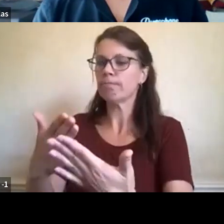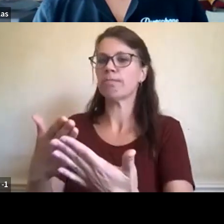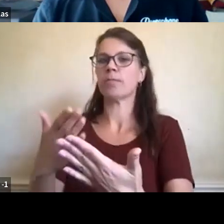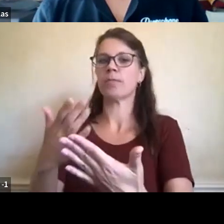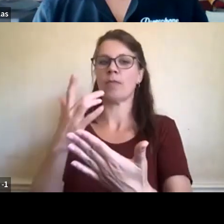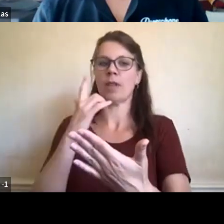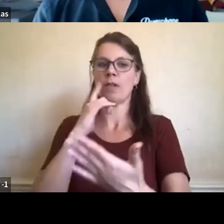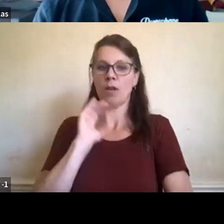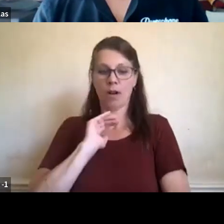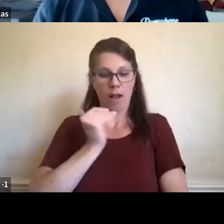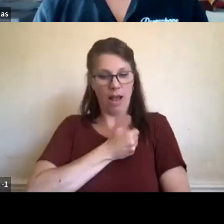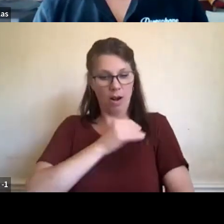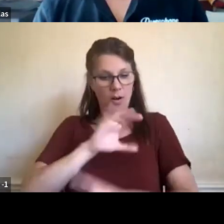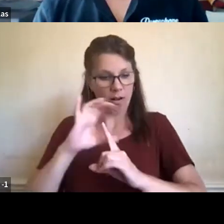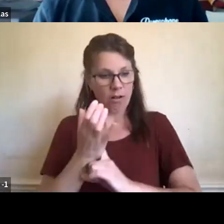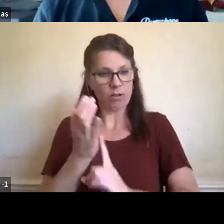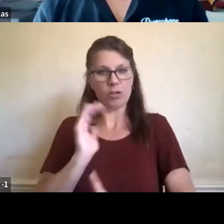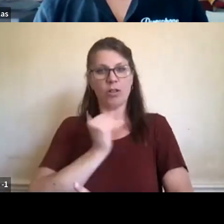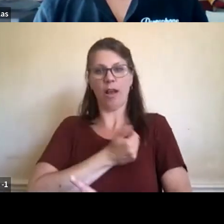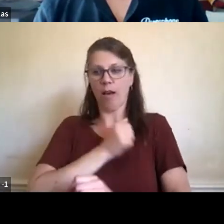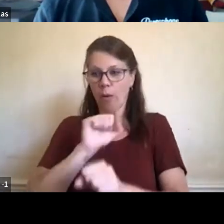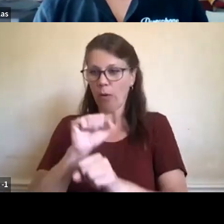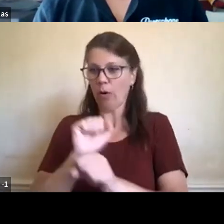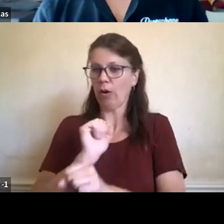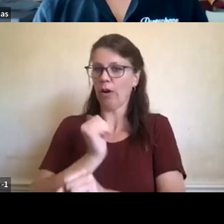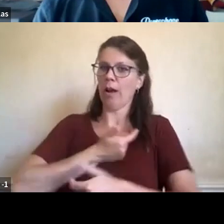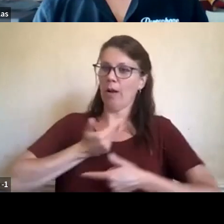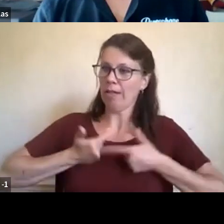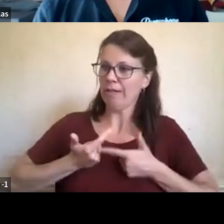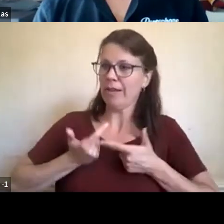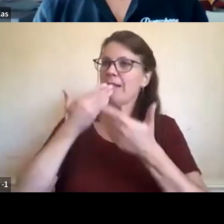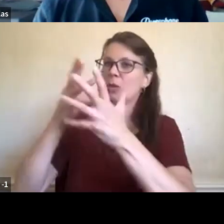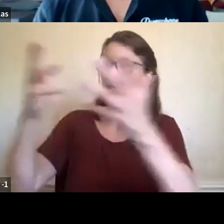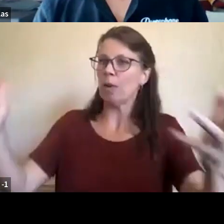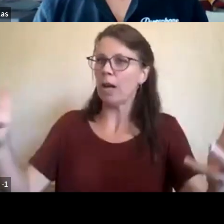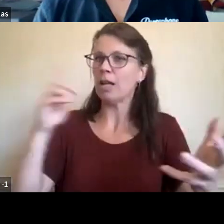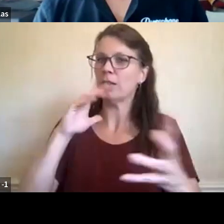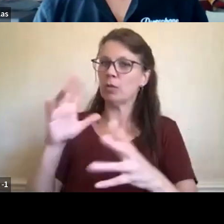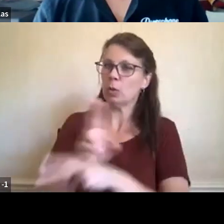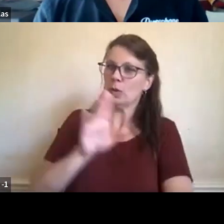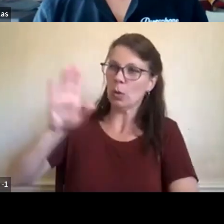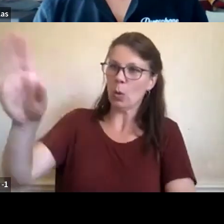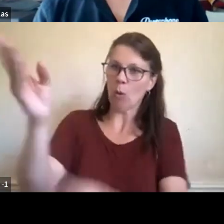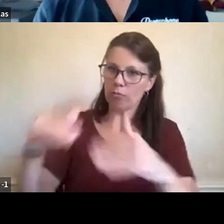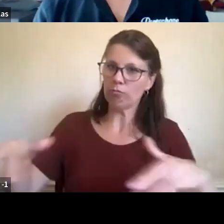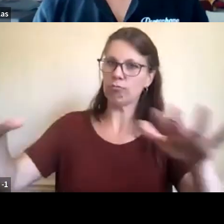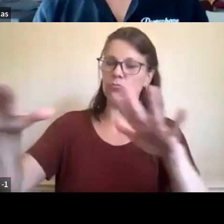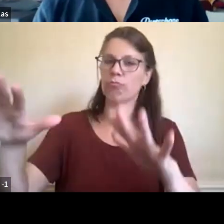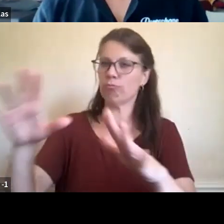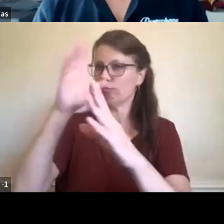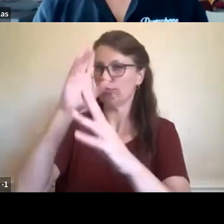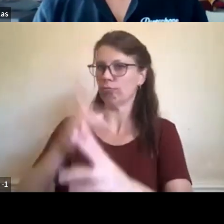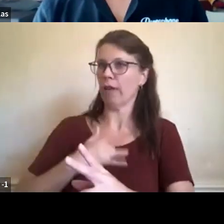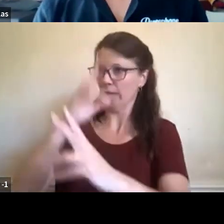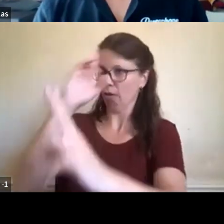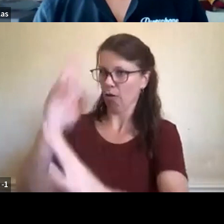our culture and languages on their territories and to also contribute. And, you know, it was my job